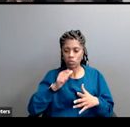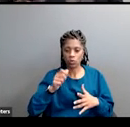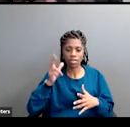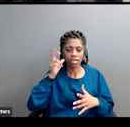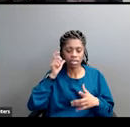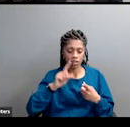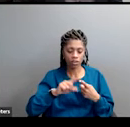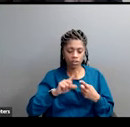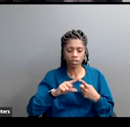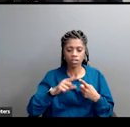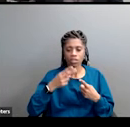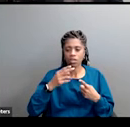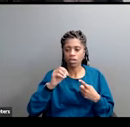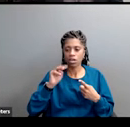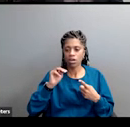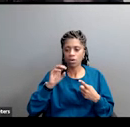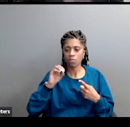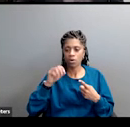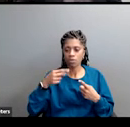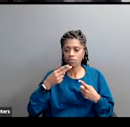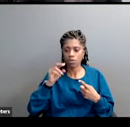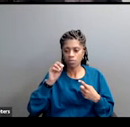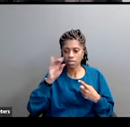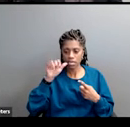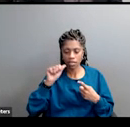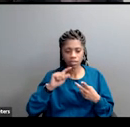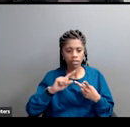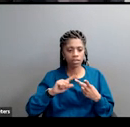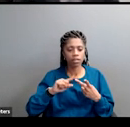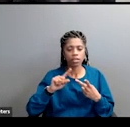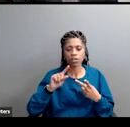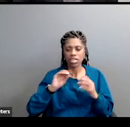or the homophobia. They don't hear it. They hear common sense.